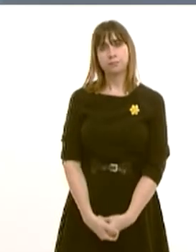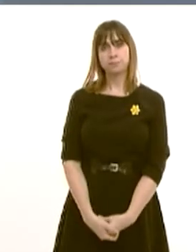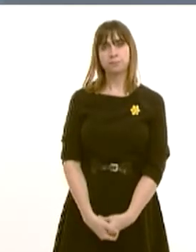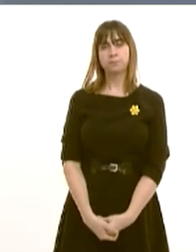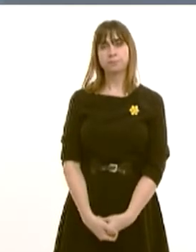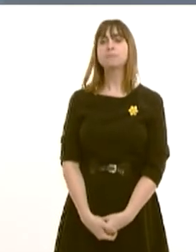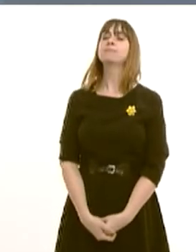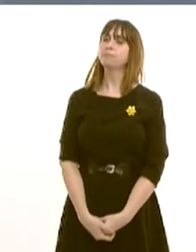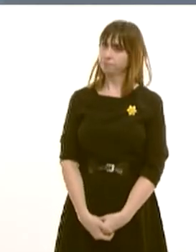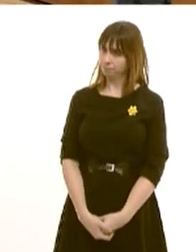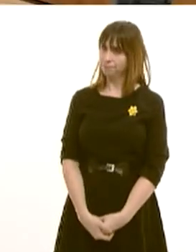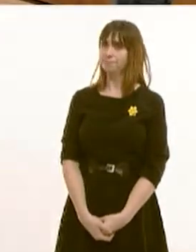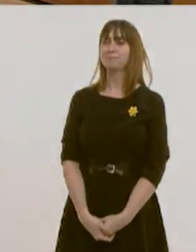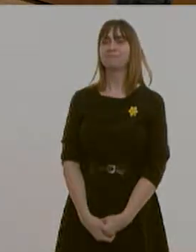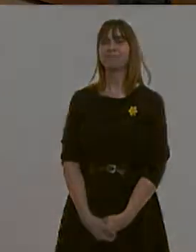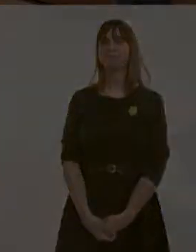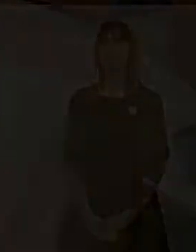Thank you. you, First Minister. We now move to the next item of business. Thank